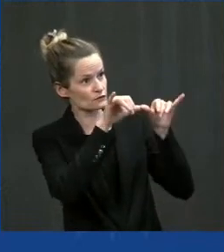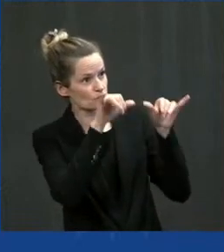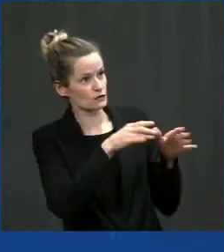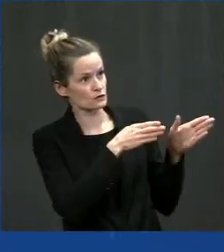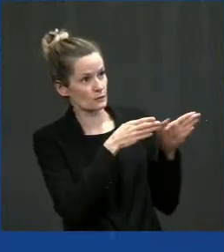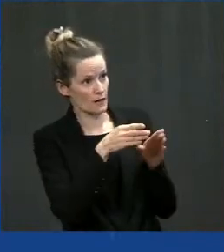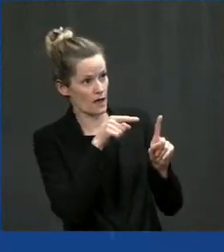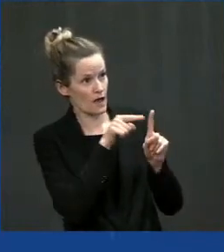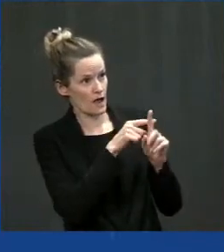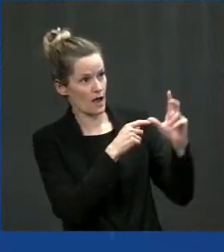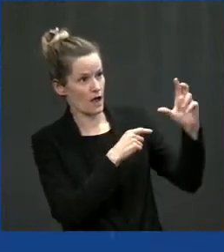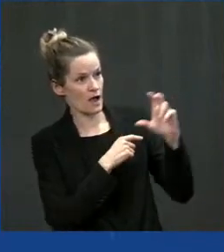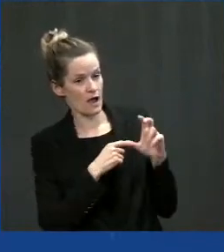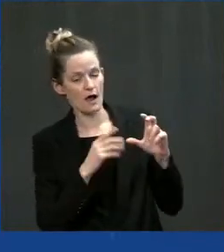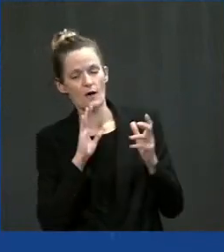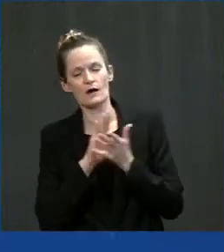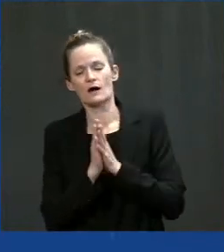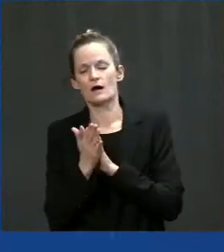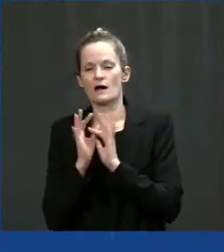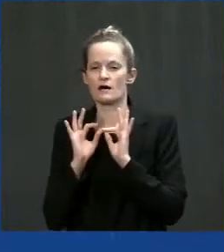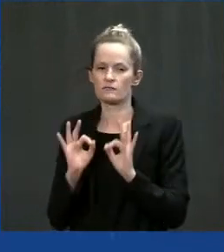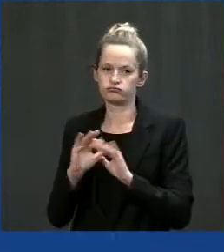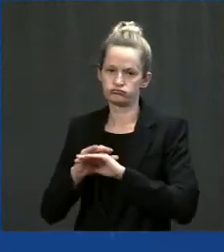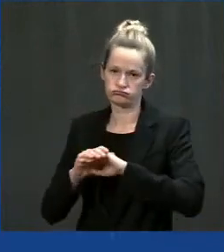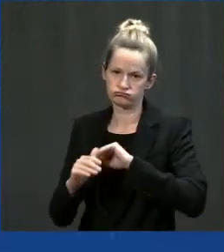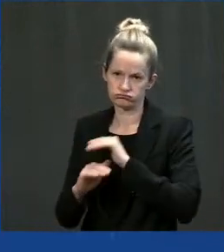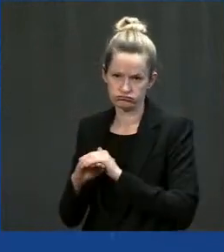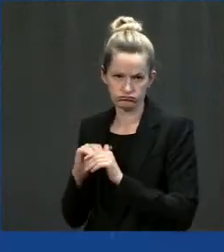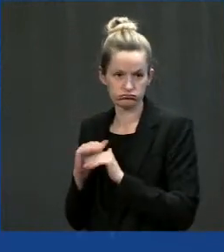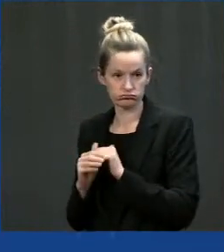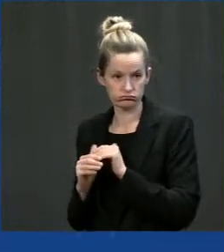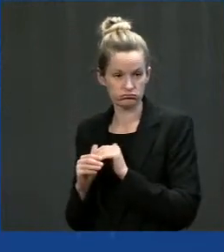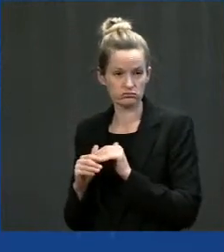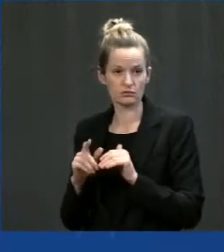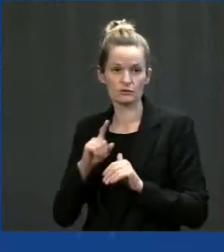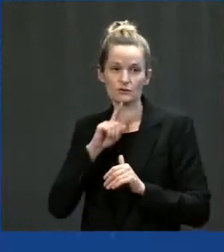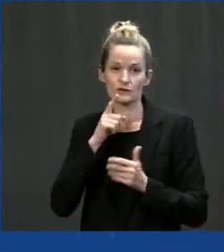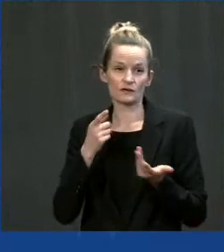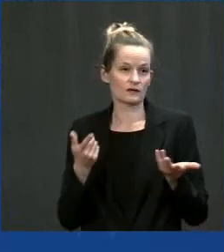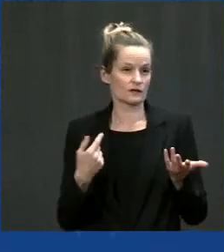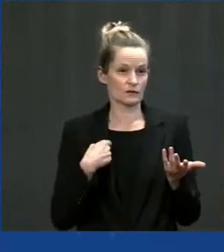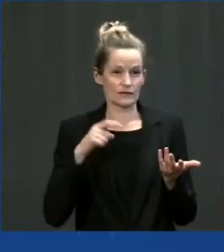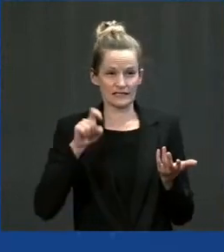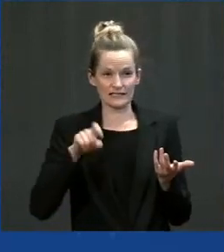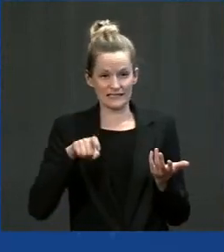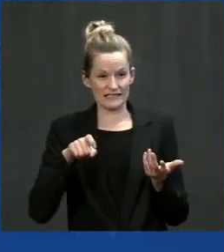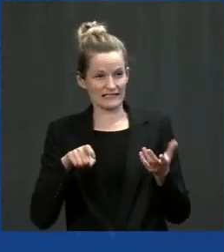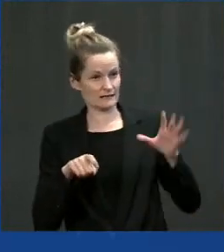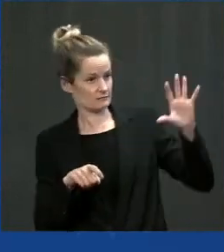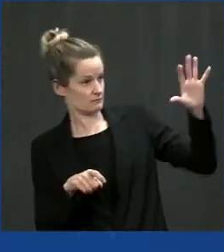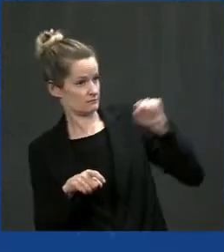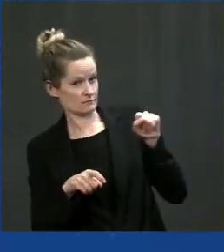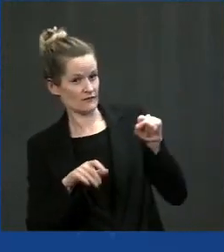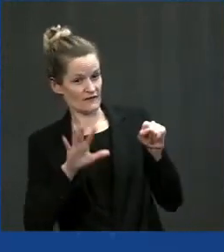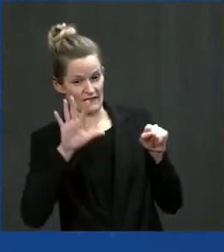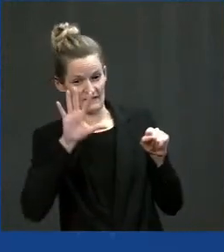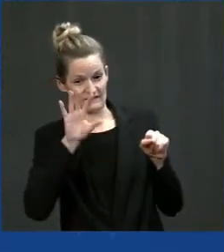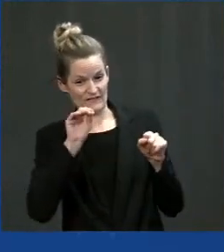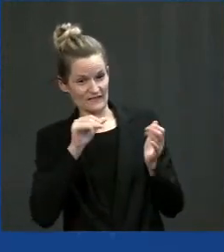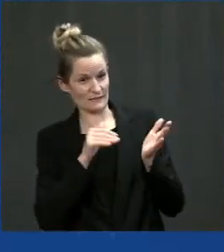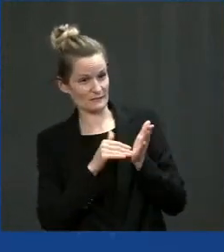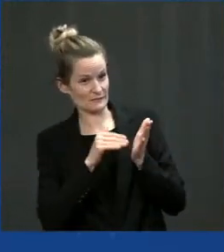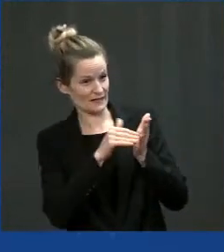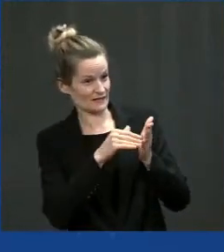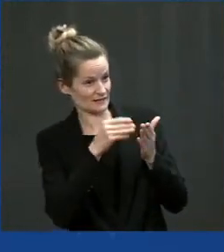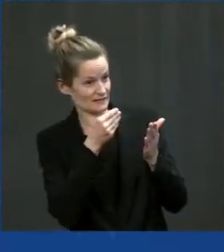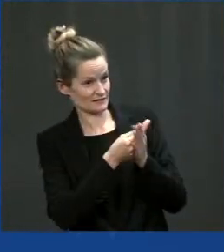dollars, along with the increase of 50 million dollars in the federal match. For Fulton County and Metro